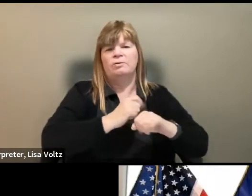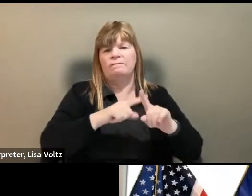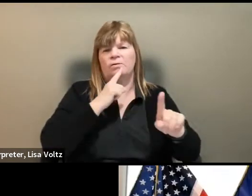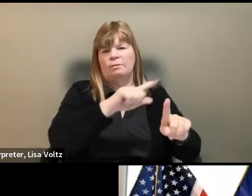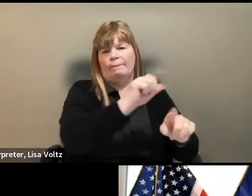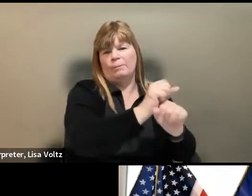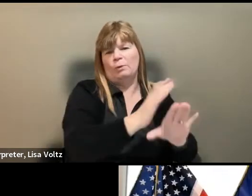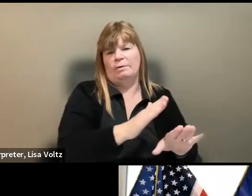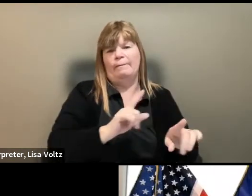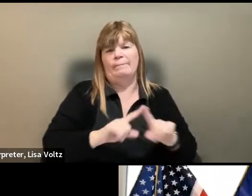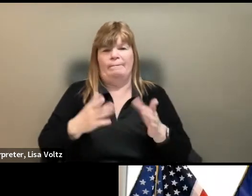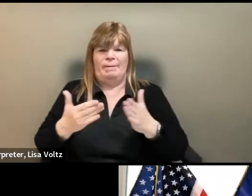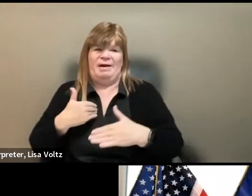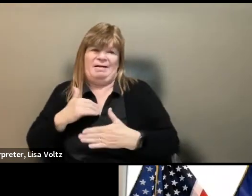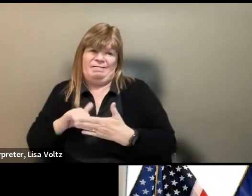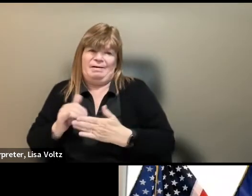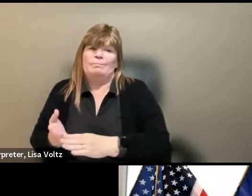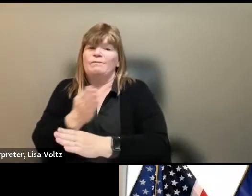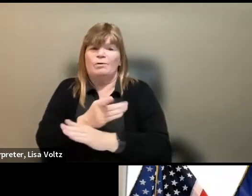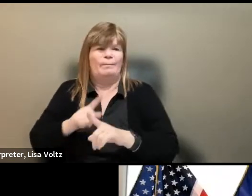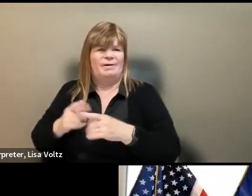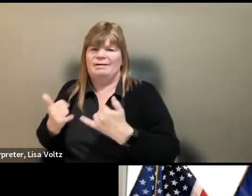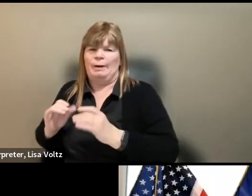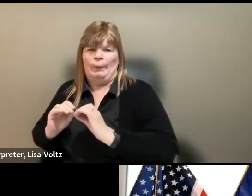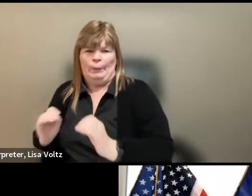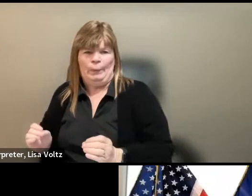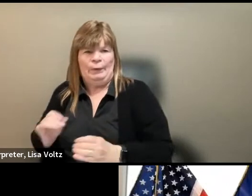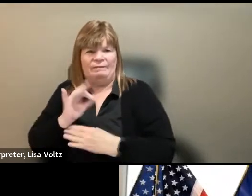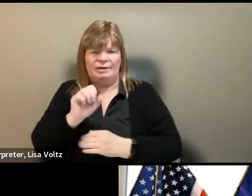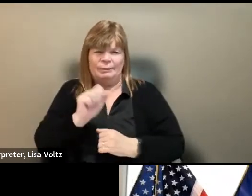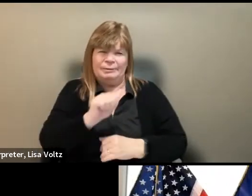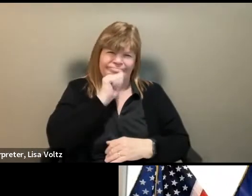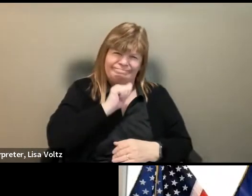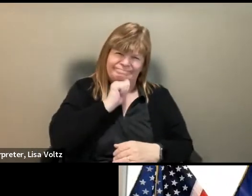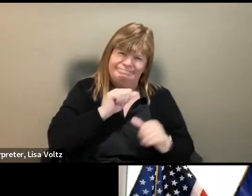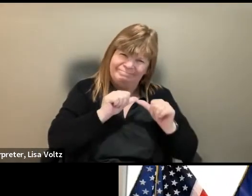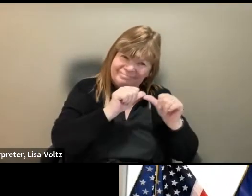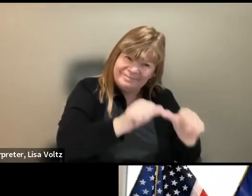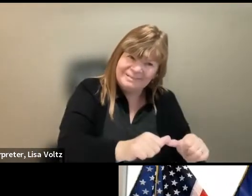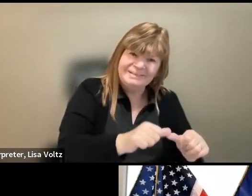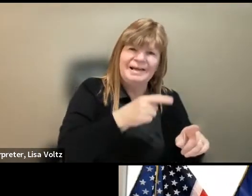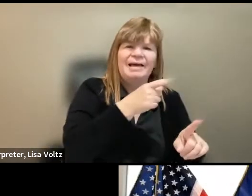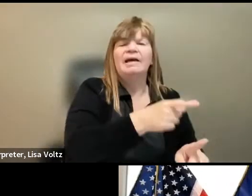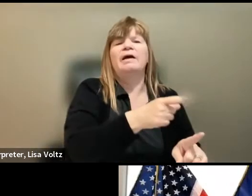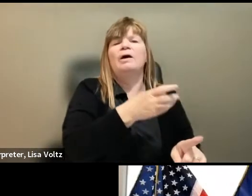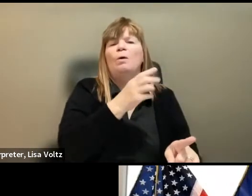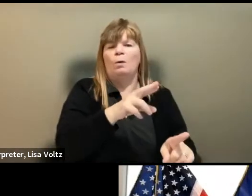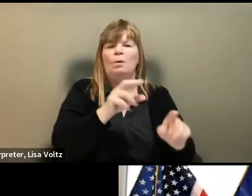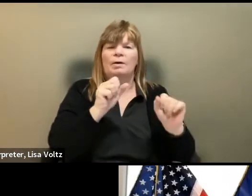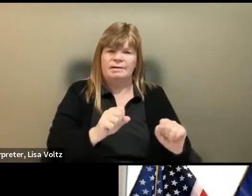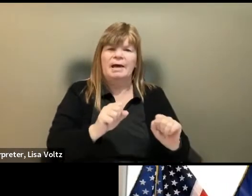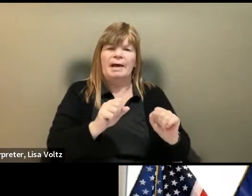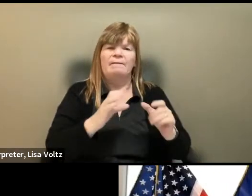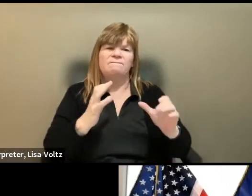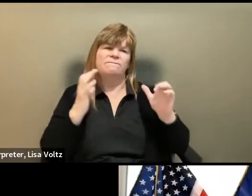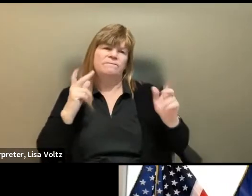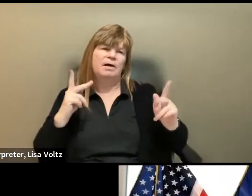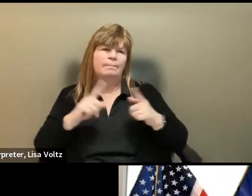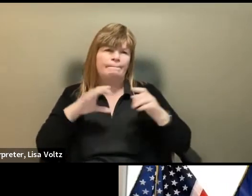might have had at that previous job. And if only they'd been able to stay attached to the workforce or are able to quickly reenter,